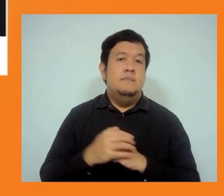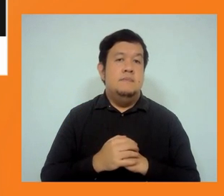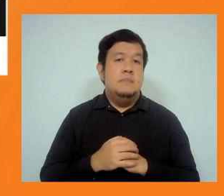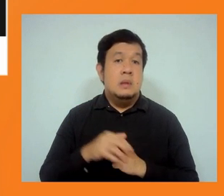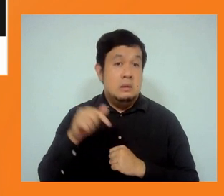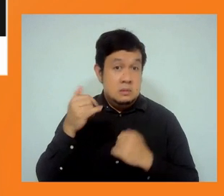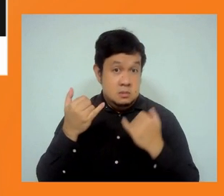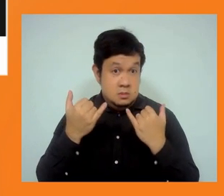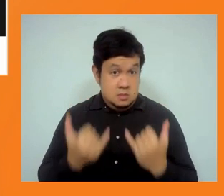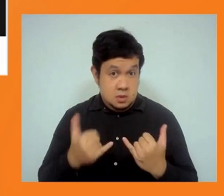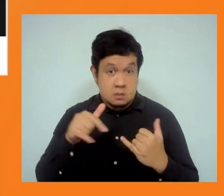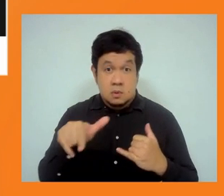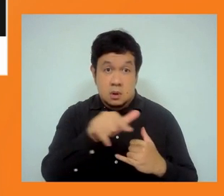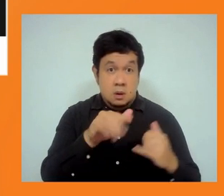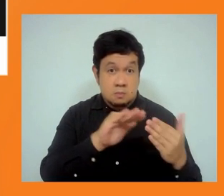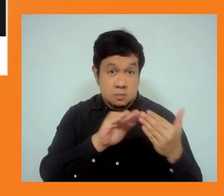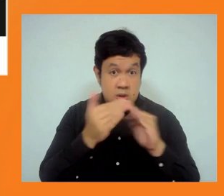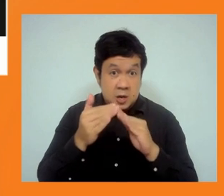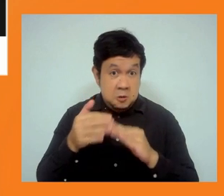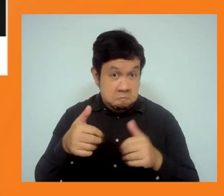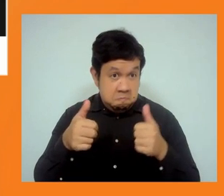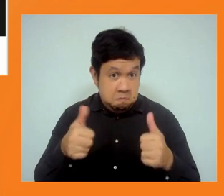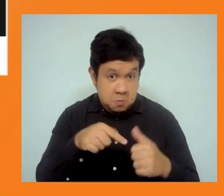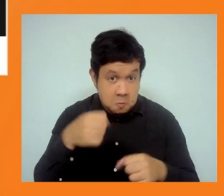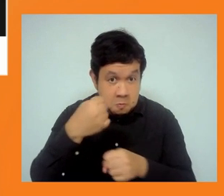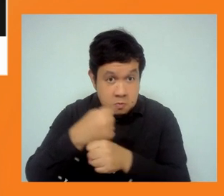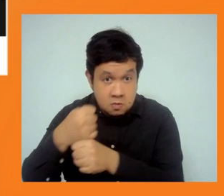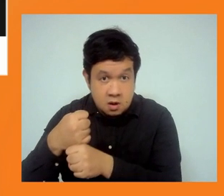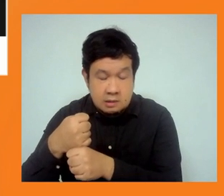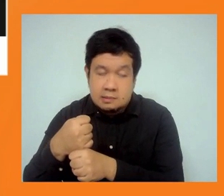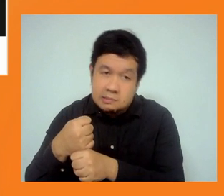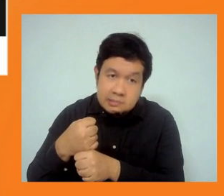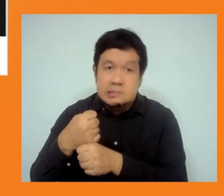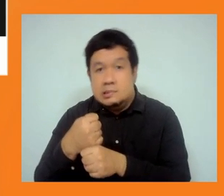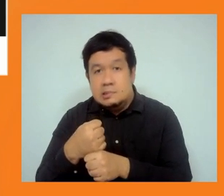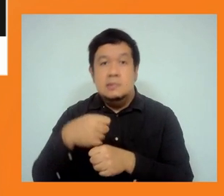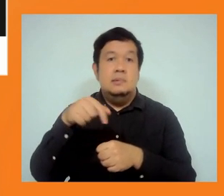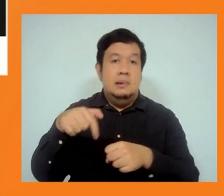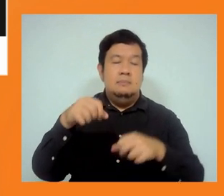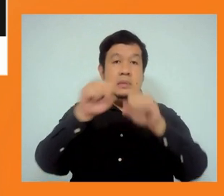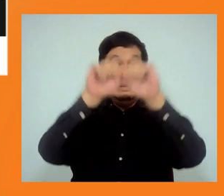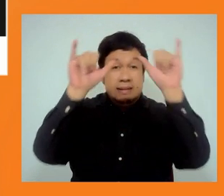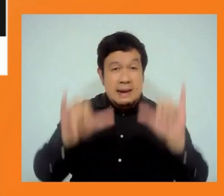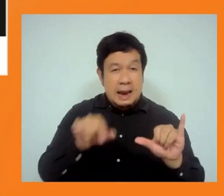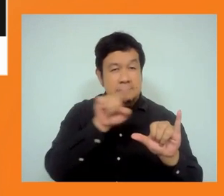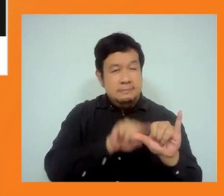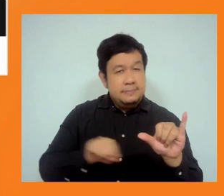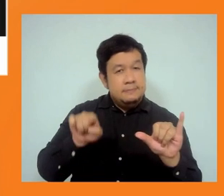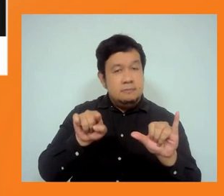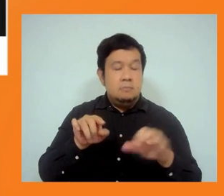that there's a system of grievance handling. Respect for labor rights should not be based on